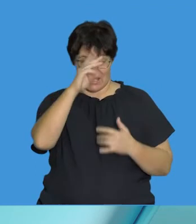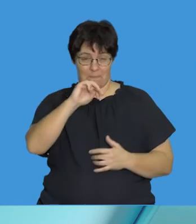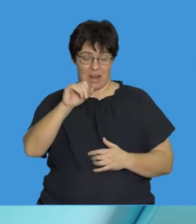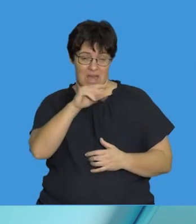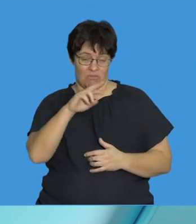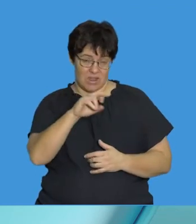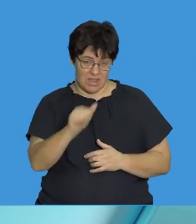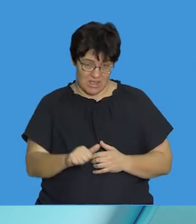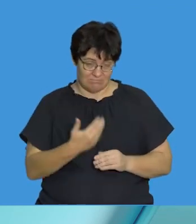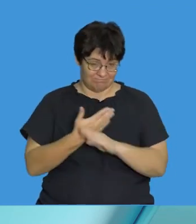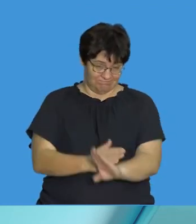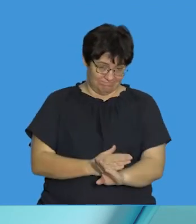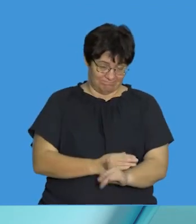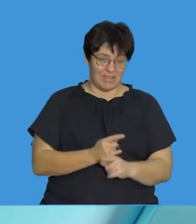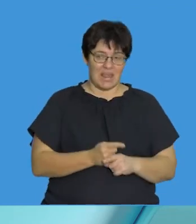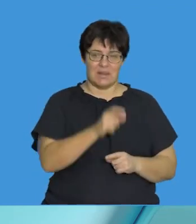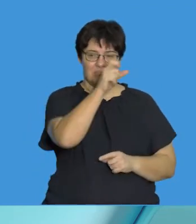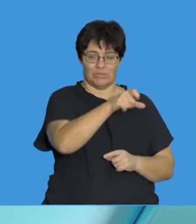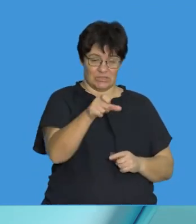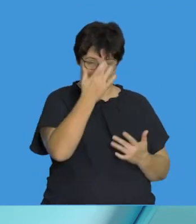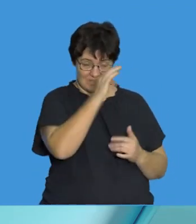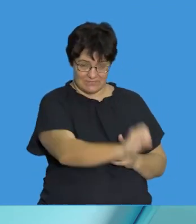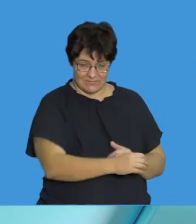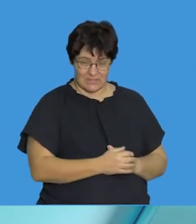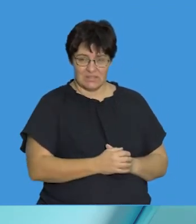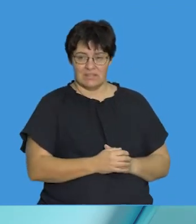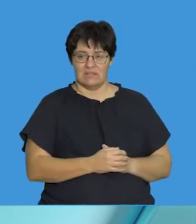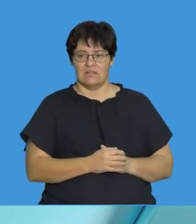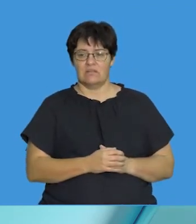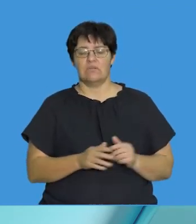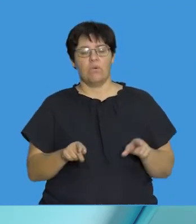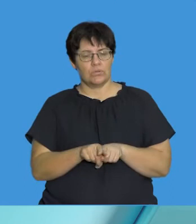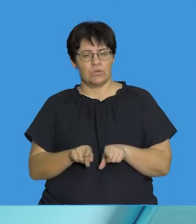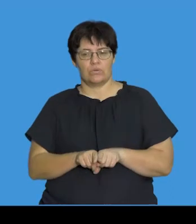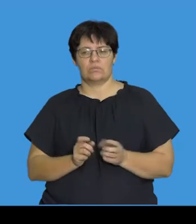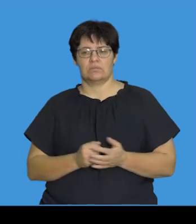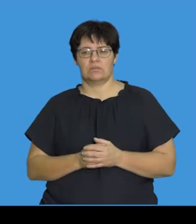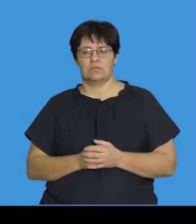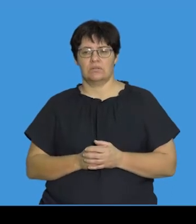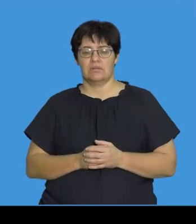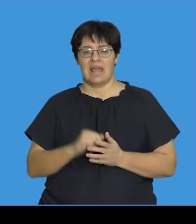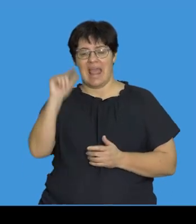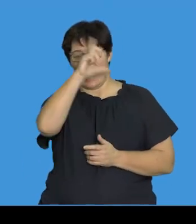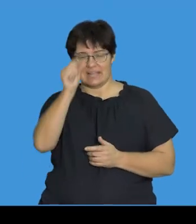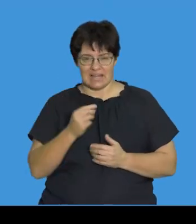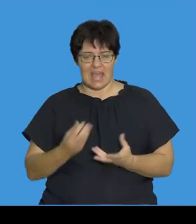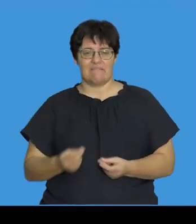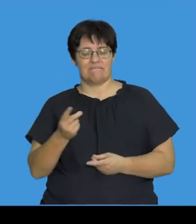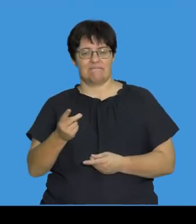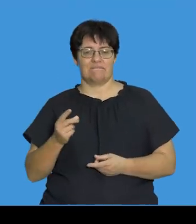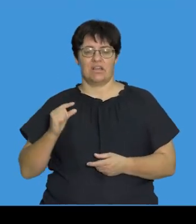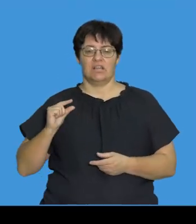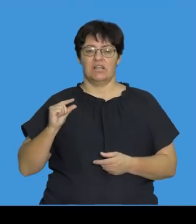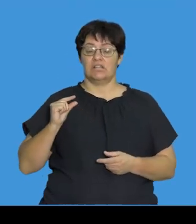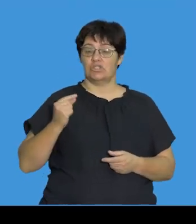about was malaria resistance in sickle cell anemia individuals. There's also a population in Italy that have a